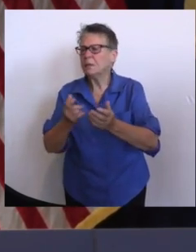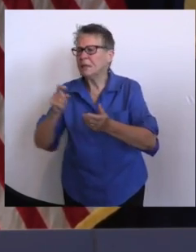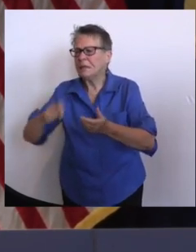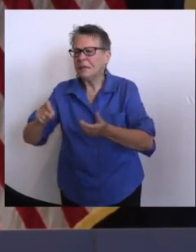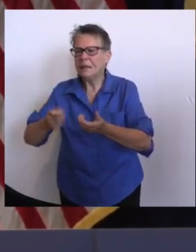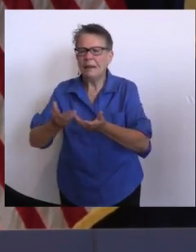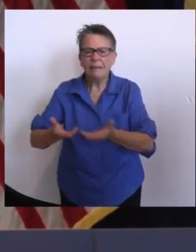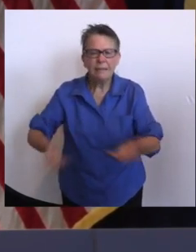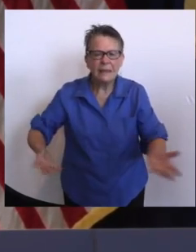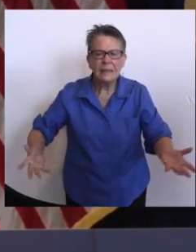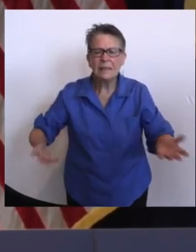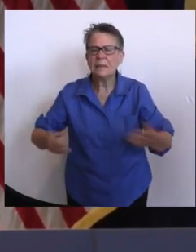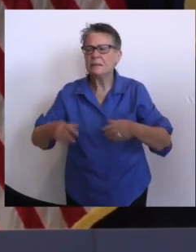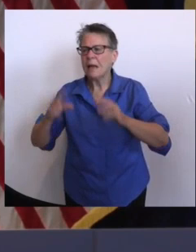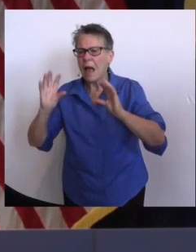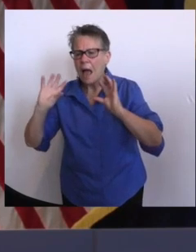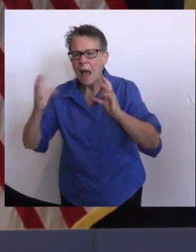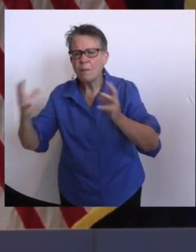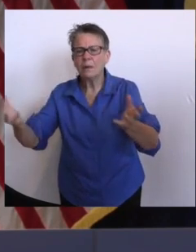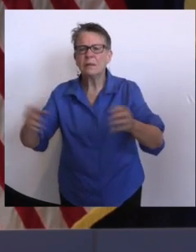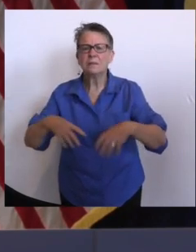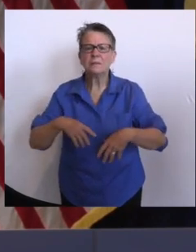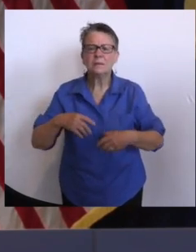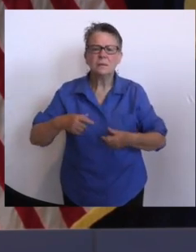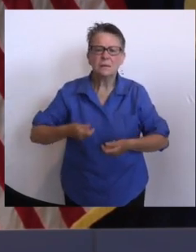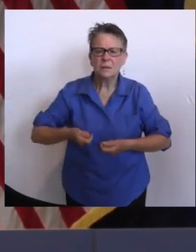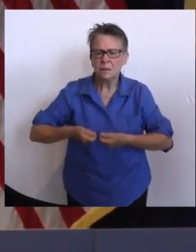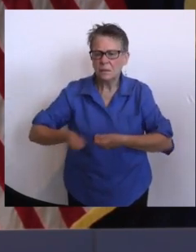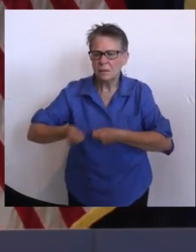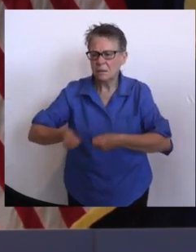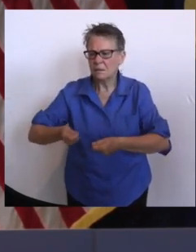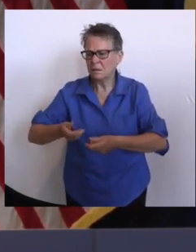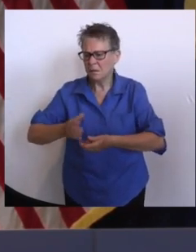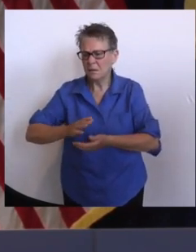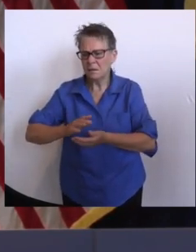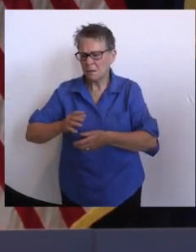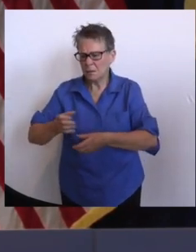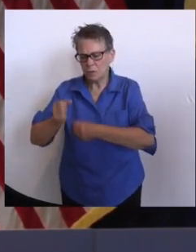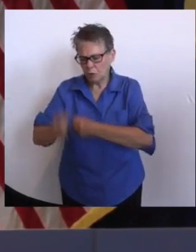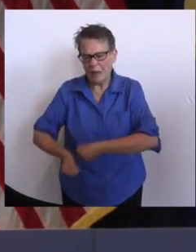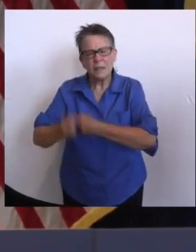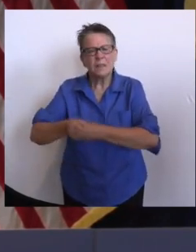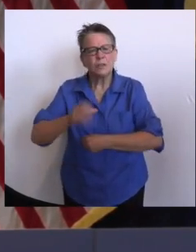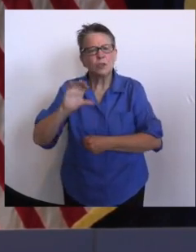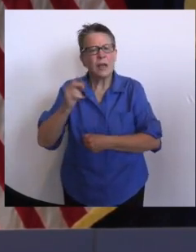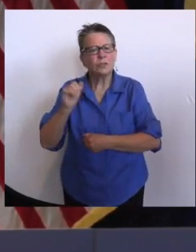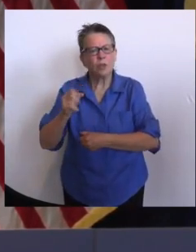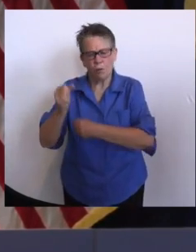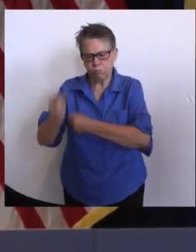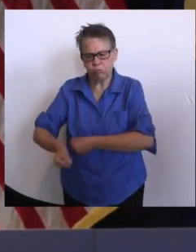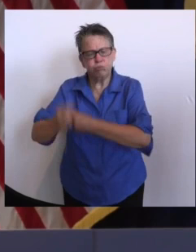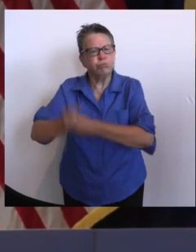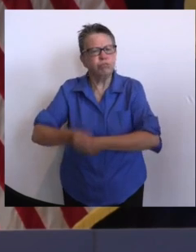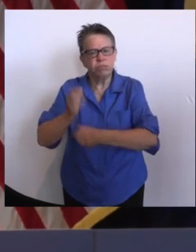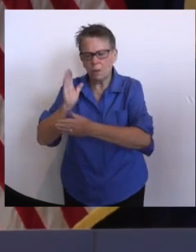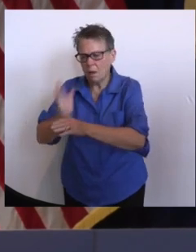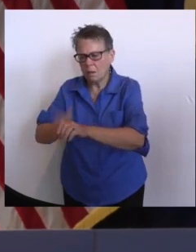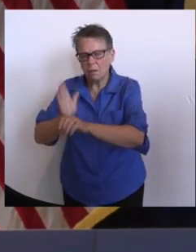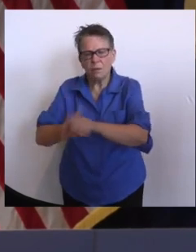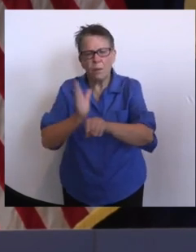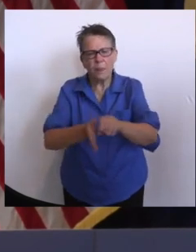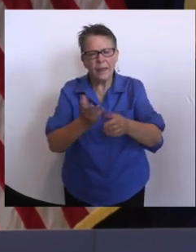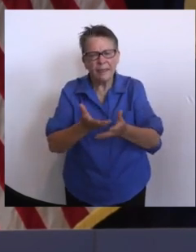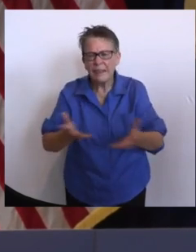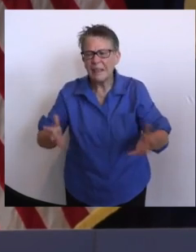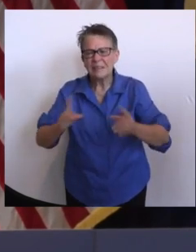a phenomenal effort. FEMA's been great at hosting calls with our delegation. We have one again today at 3. So the communication's been